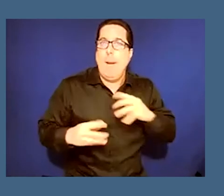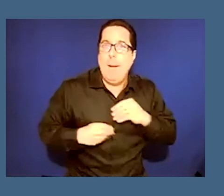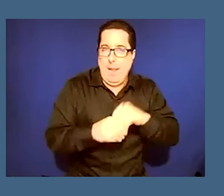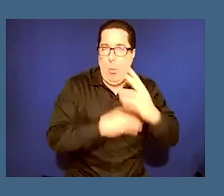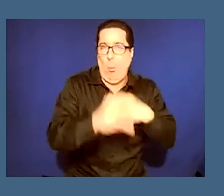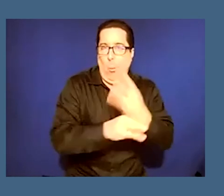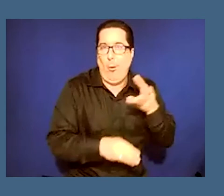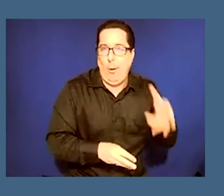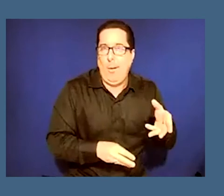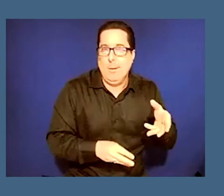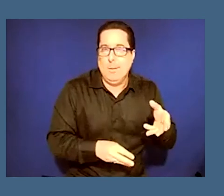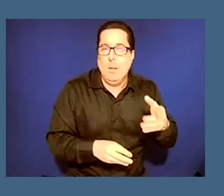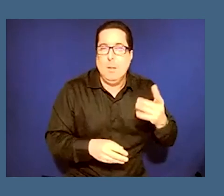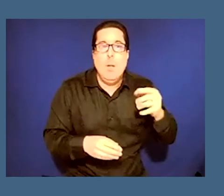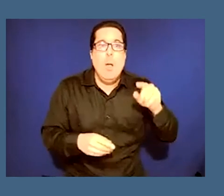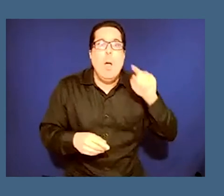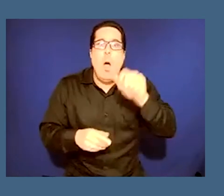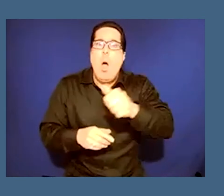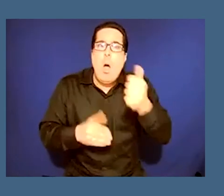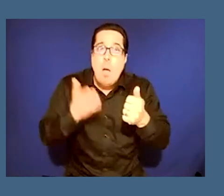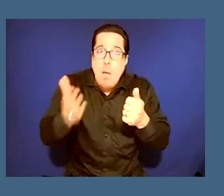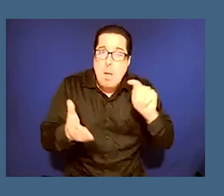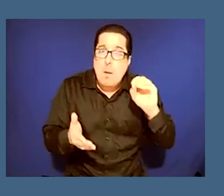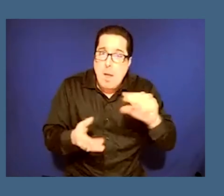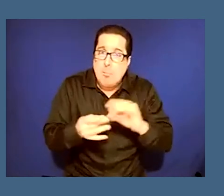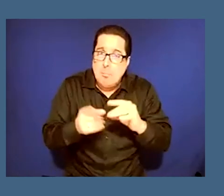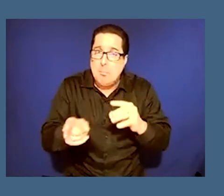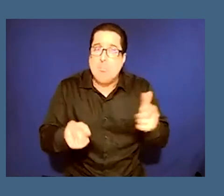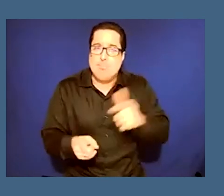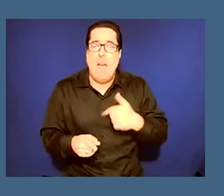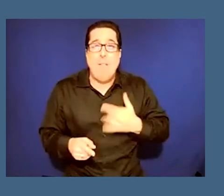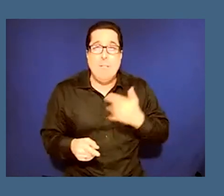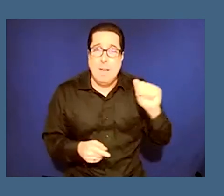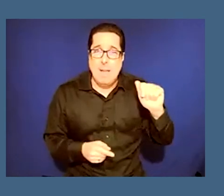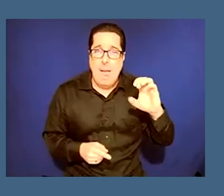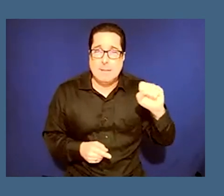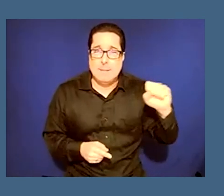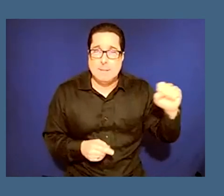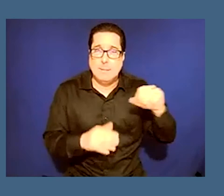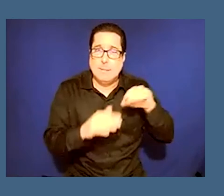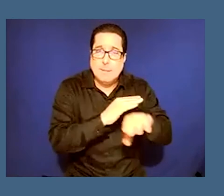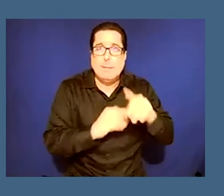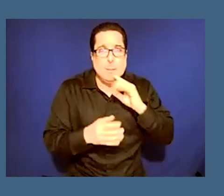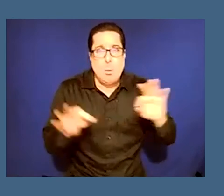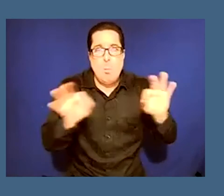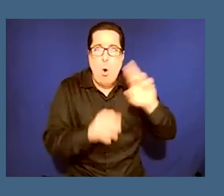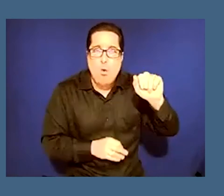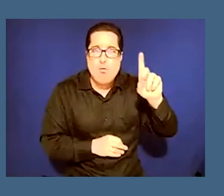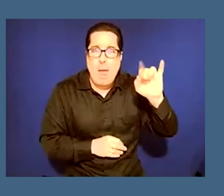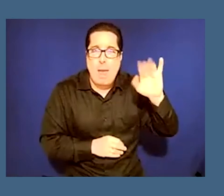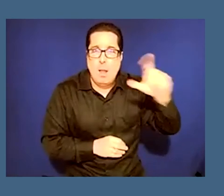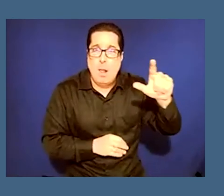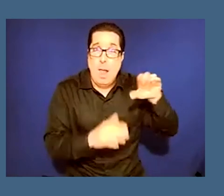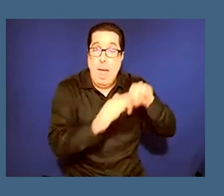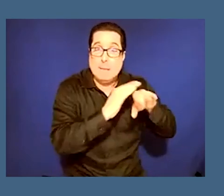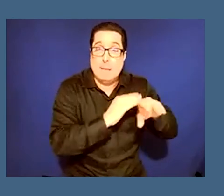healing space i think access is so important a radical access agenda though is beyond making